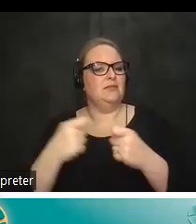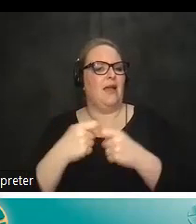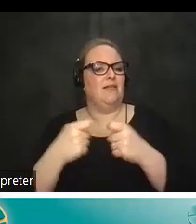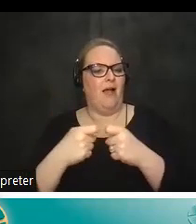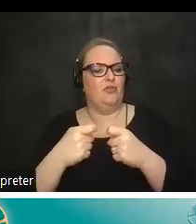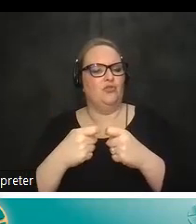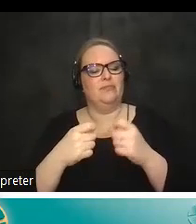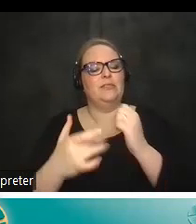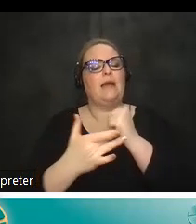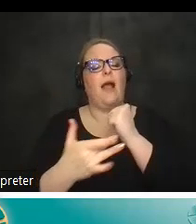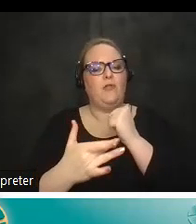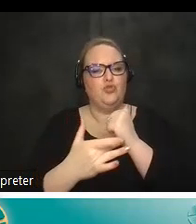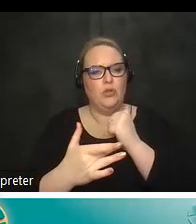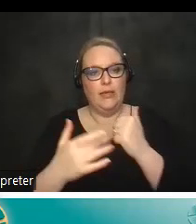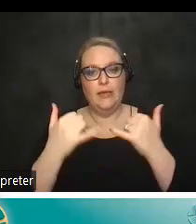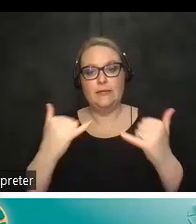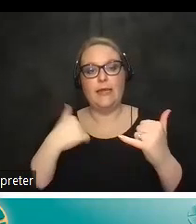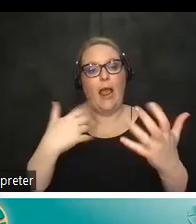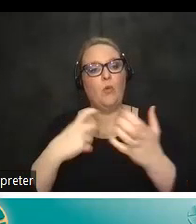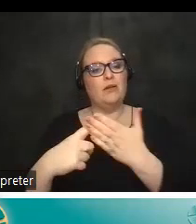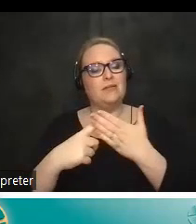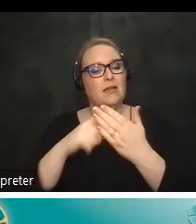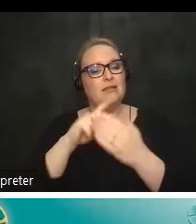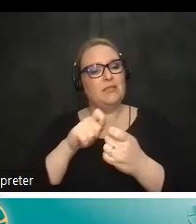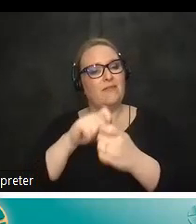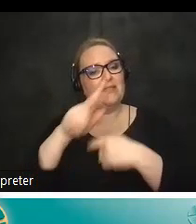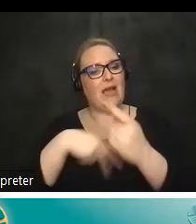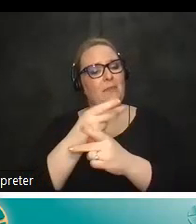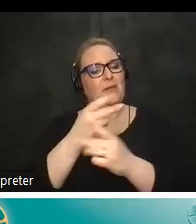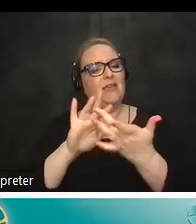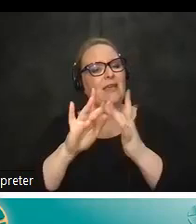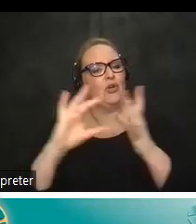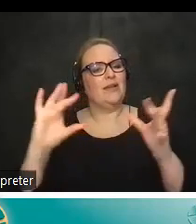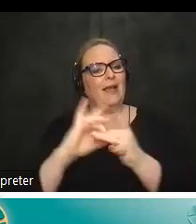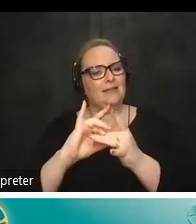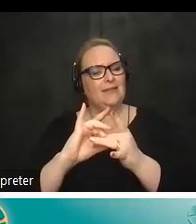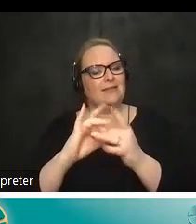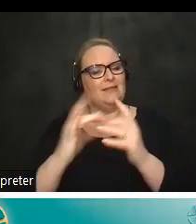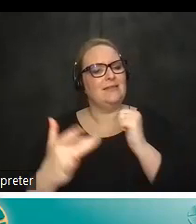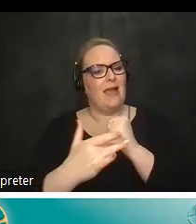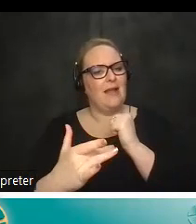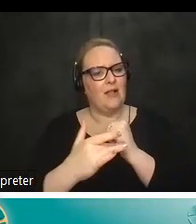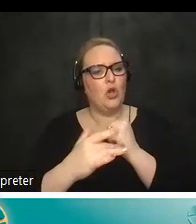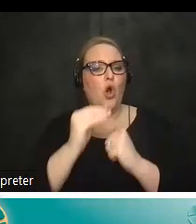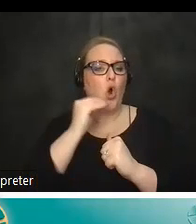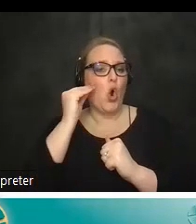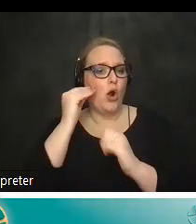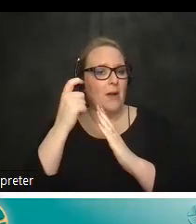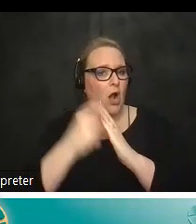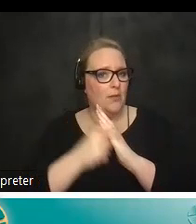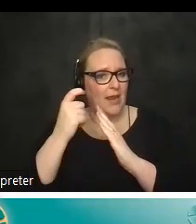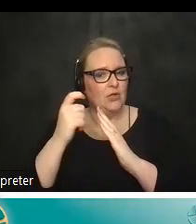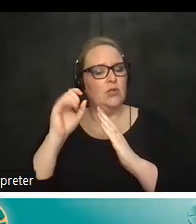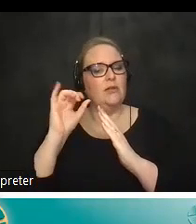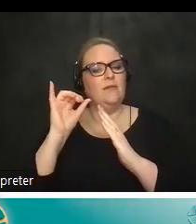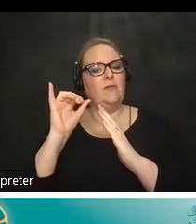today i'd like to speak to you guys about a specific type of internet connected technology namely home automation this is an area